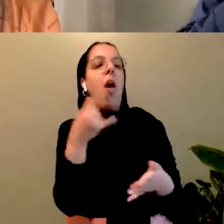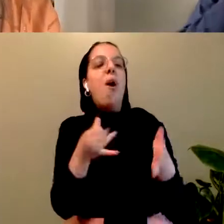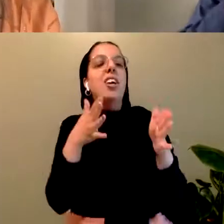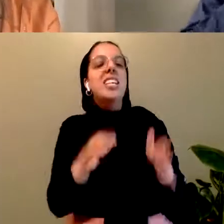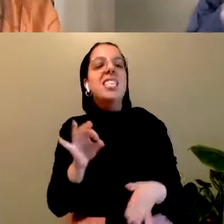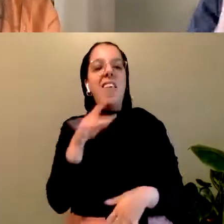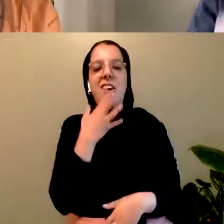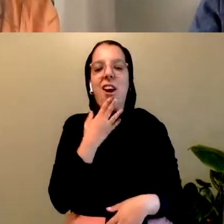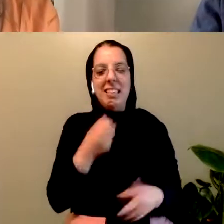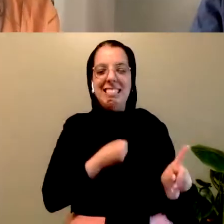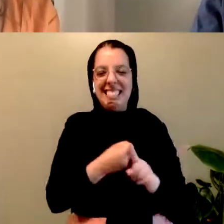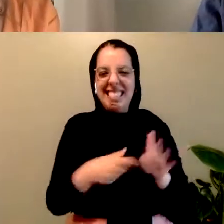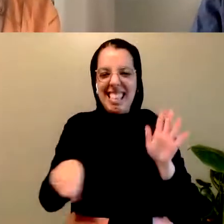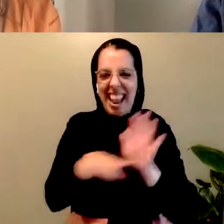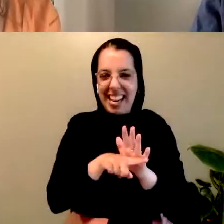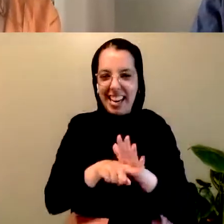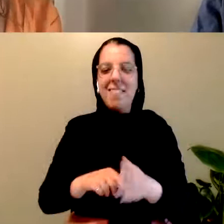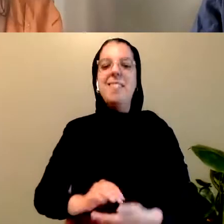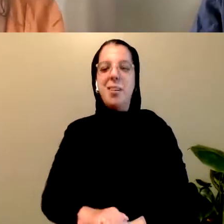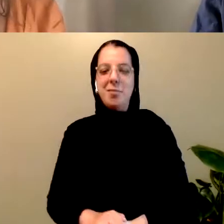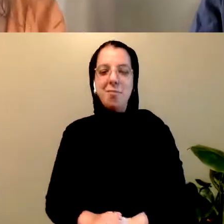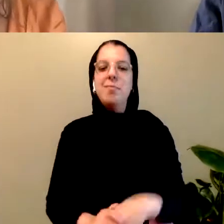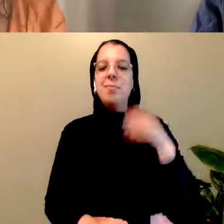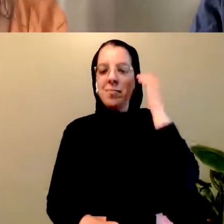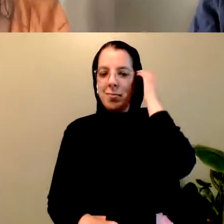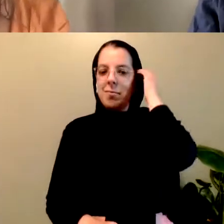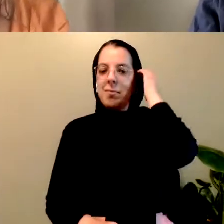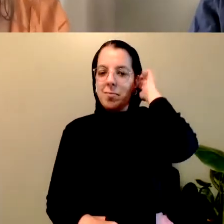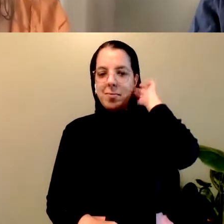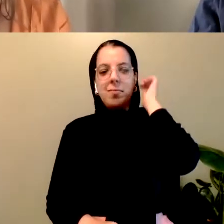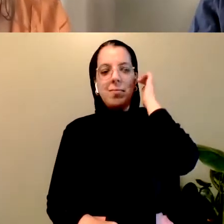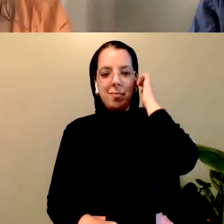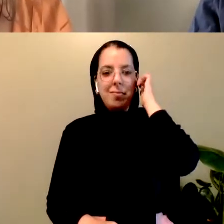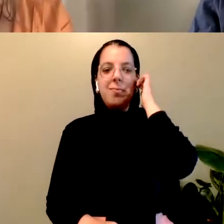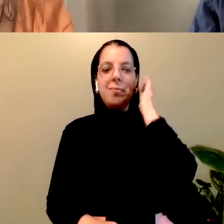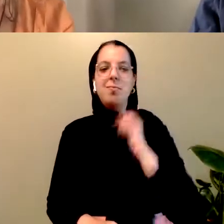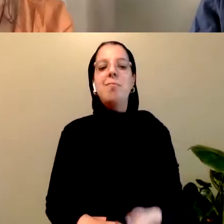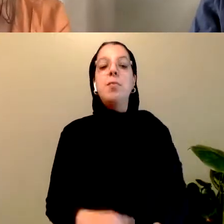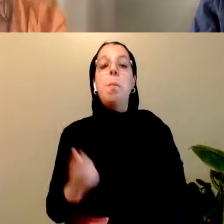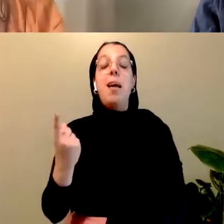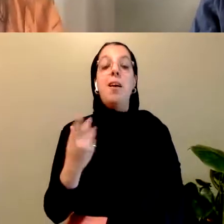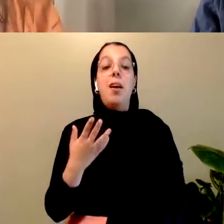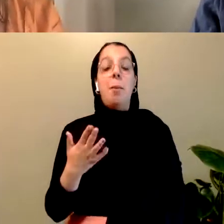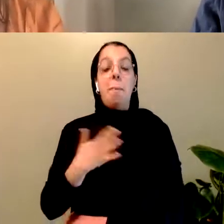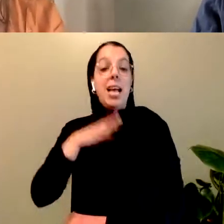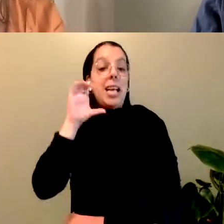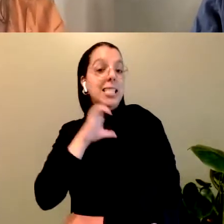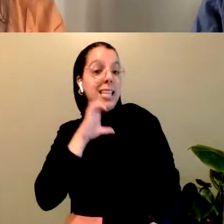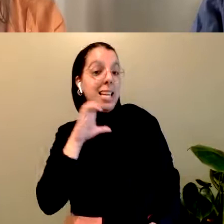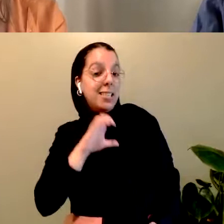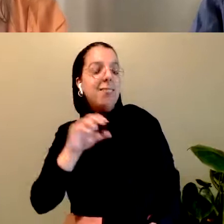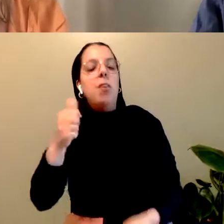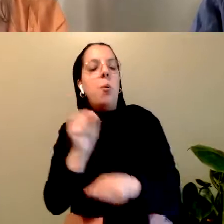things that I've been party to alongside my cousin and colleague, Laurie Marchand, Managing Director of Indigenous